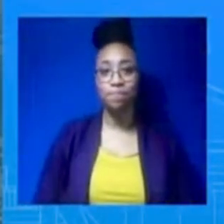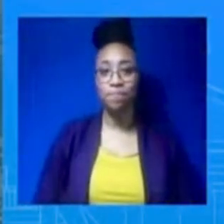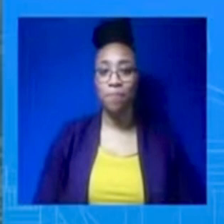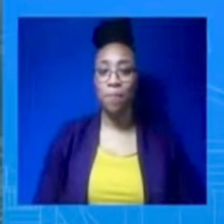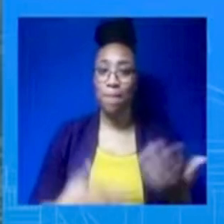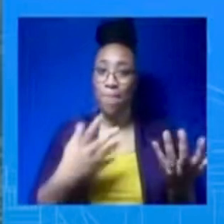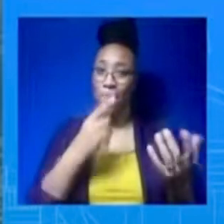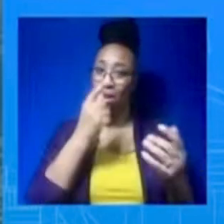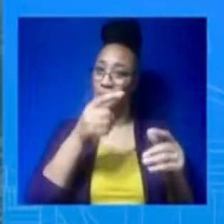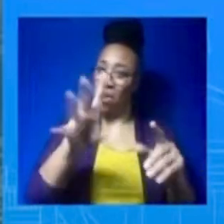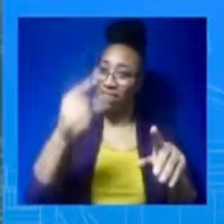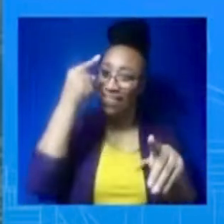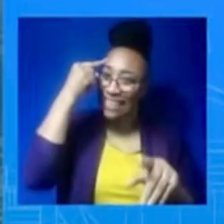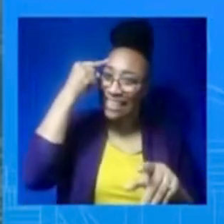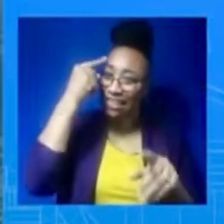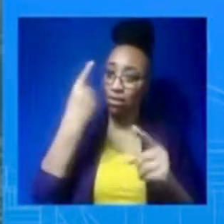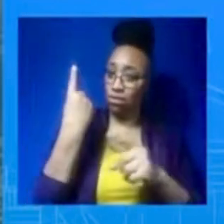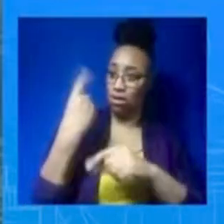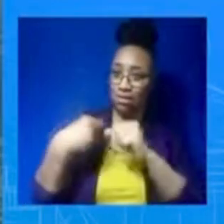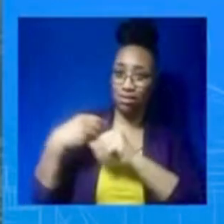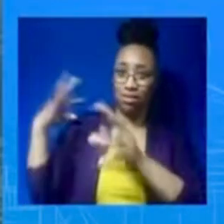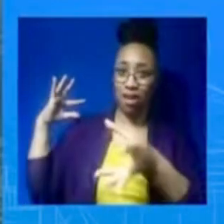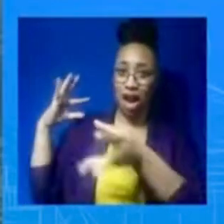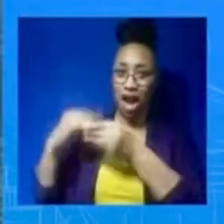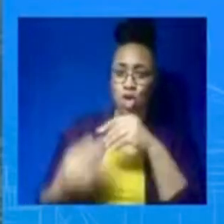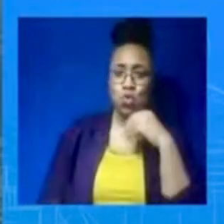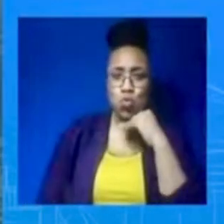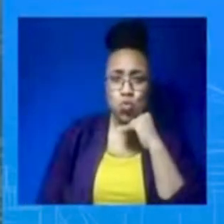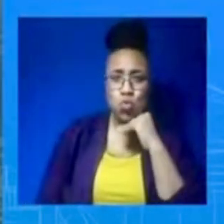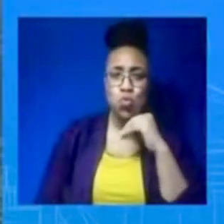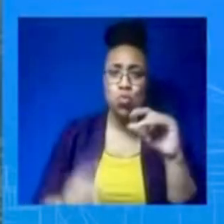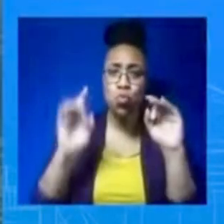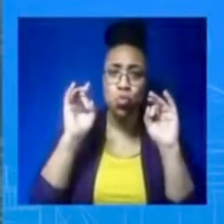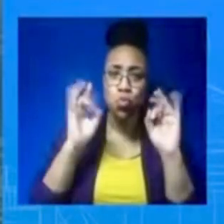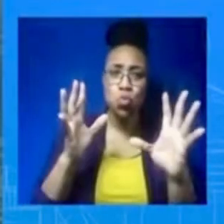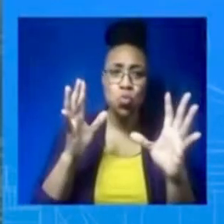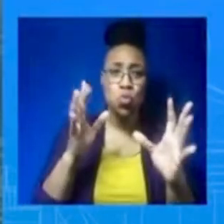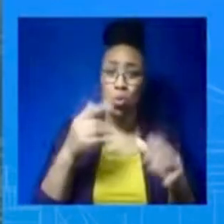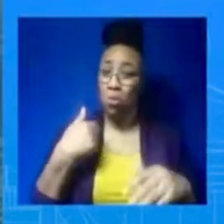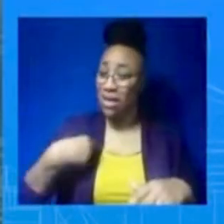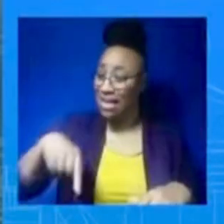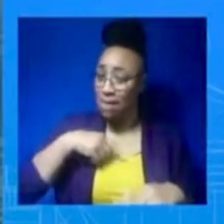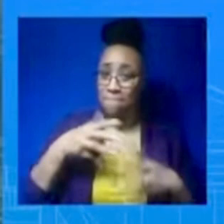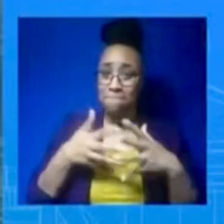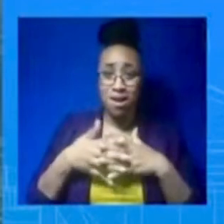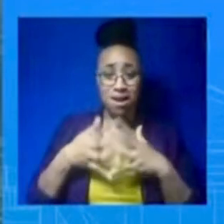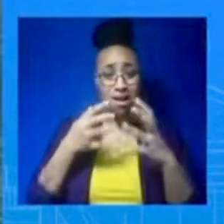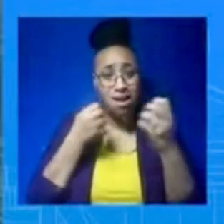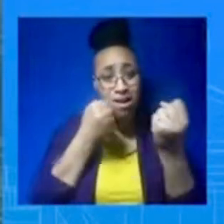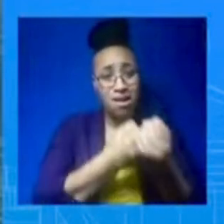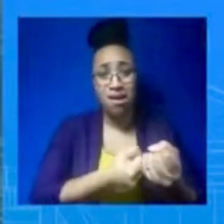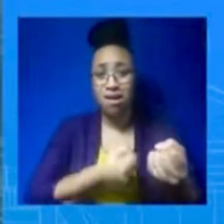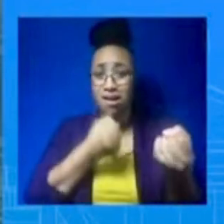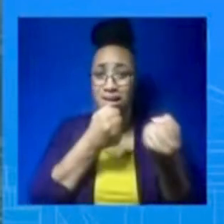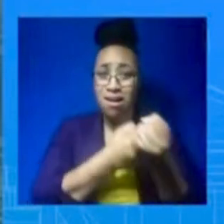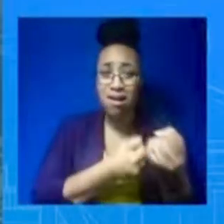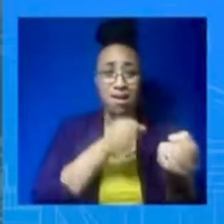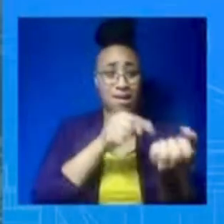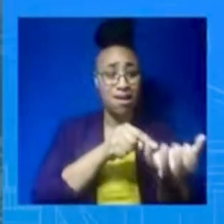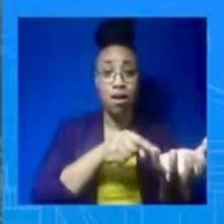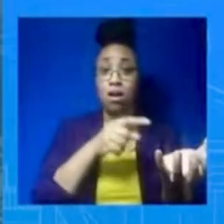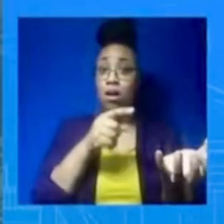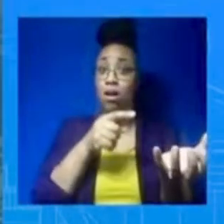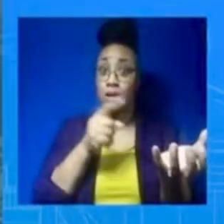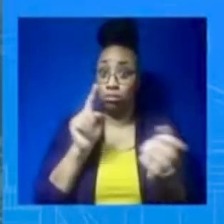assistance, security assistance alone, forget about just the financial and humanitarian assistance, that the United States has not only provided, but led the world in providing.